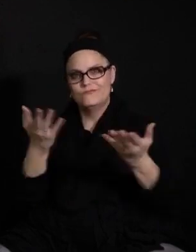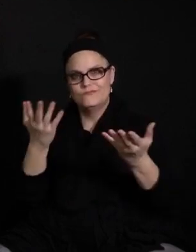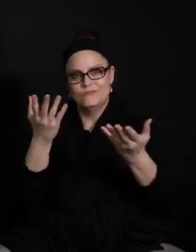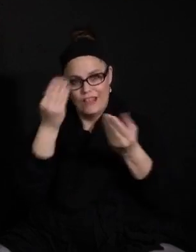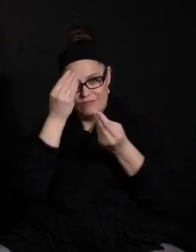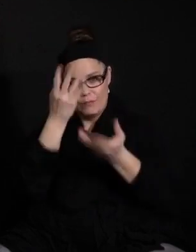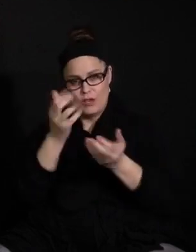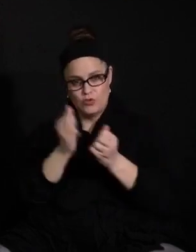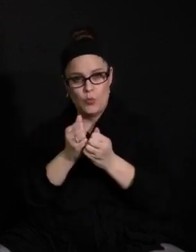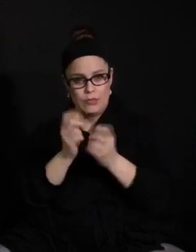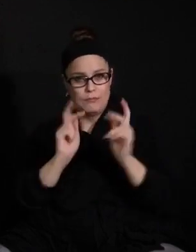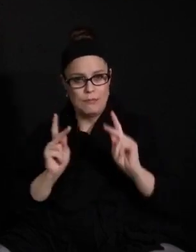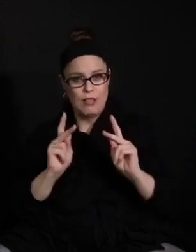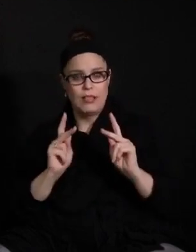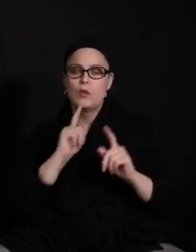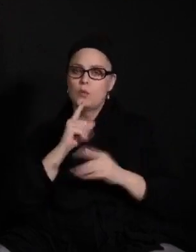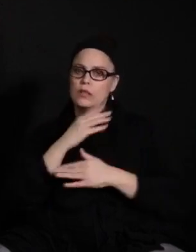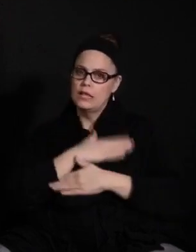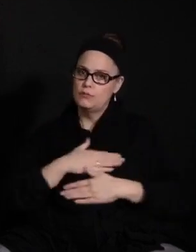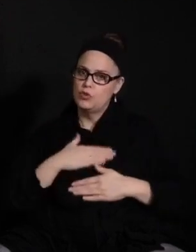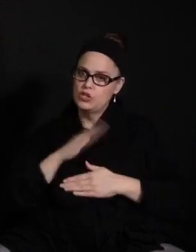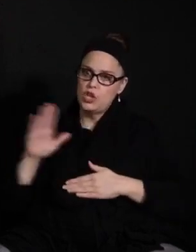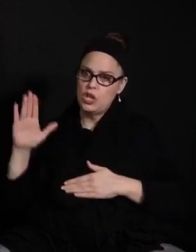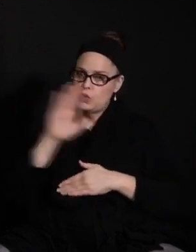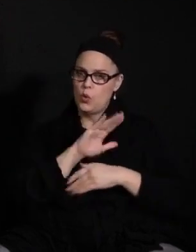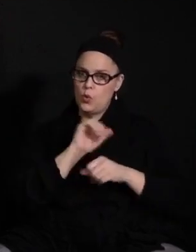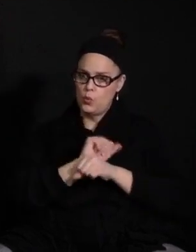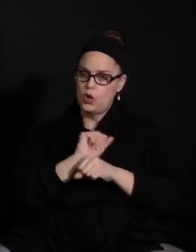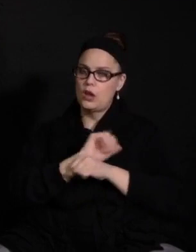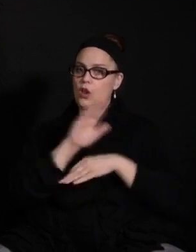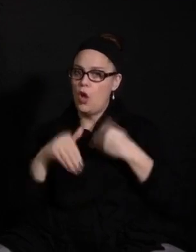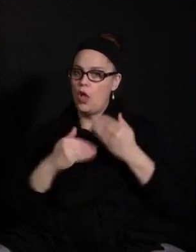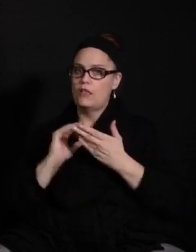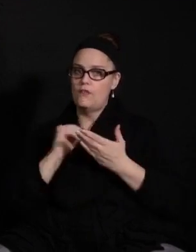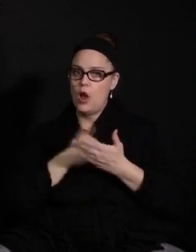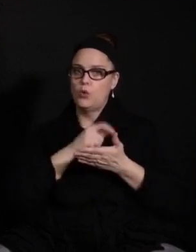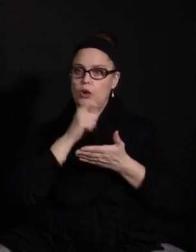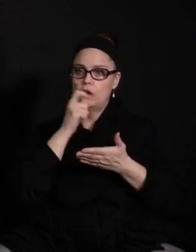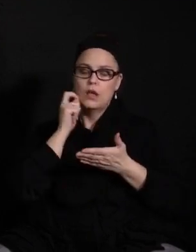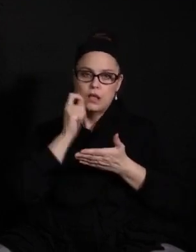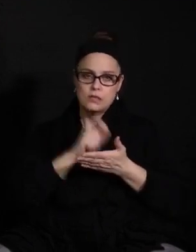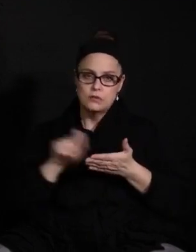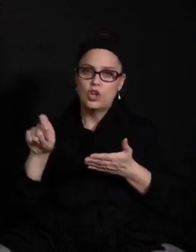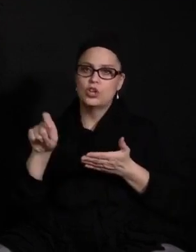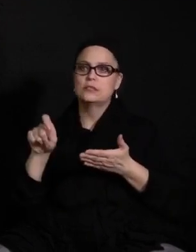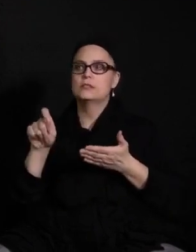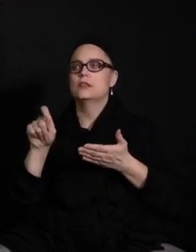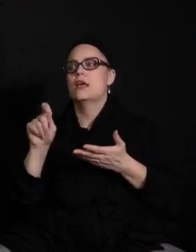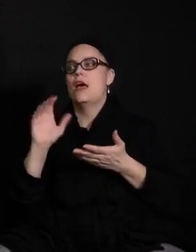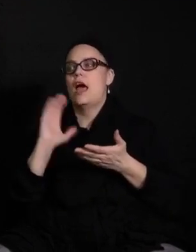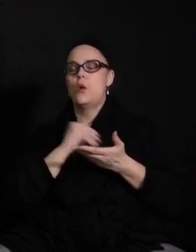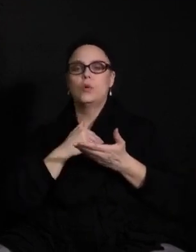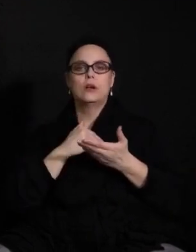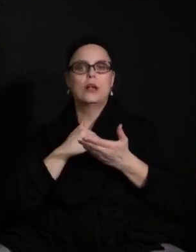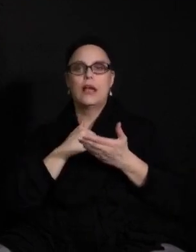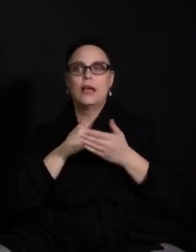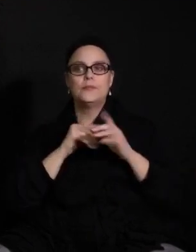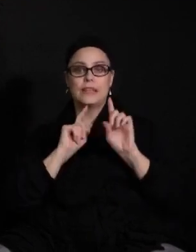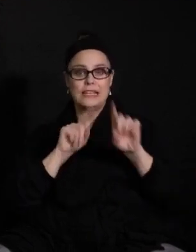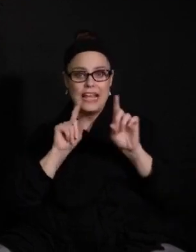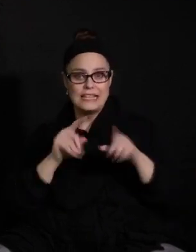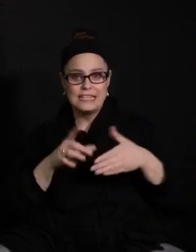So I appreciate the work that you do and all of our clerks or other attendance leads do in updating that information. It's really vital that we do that.